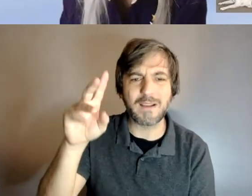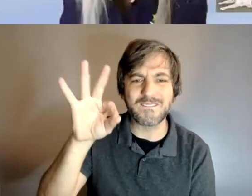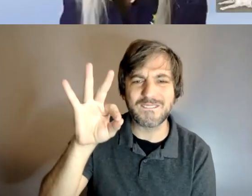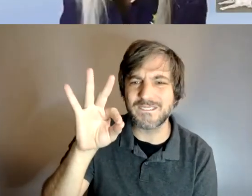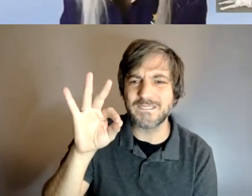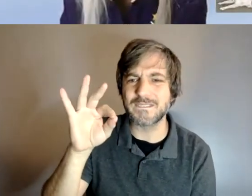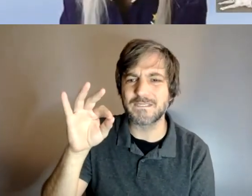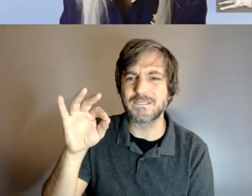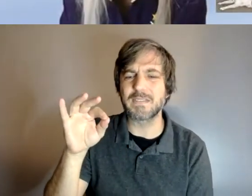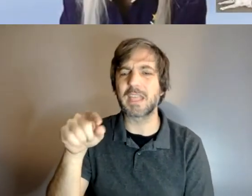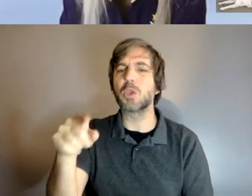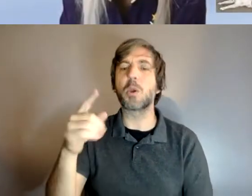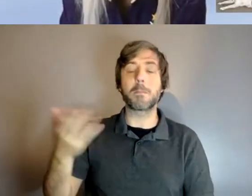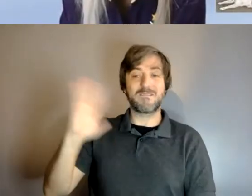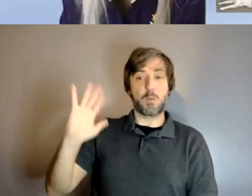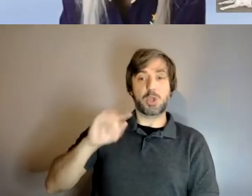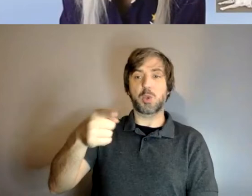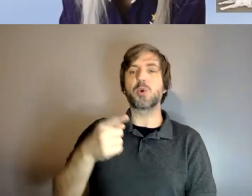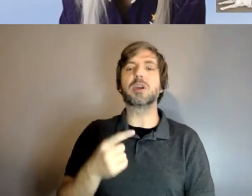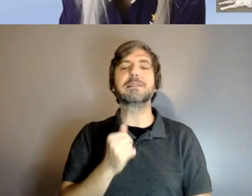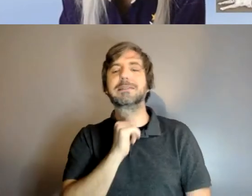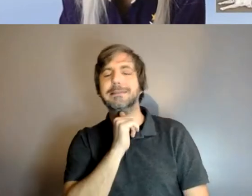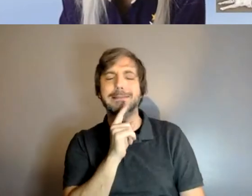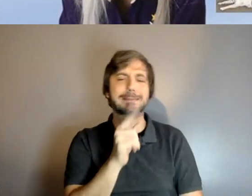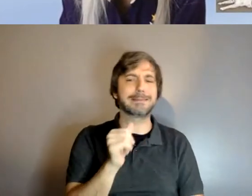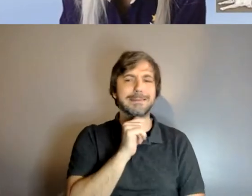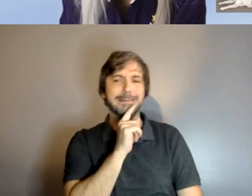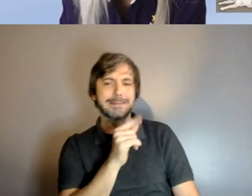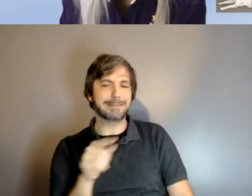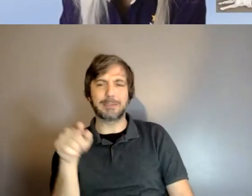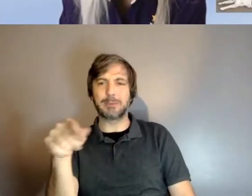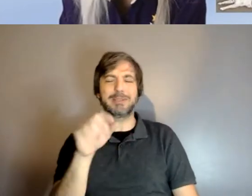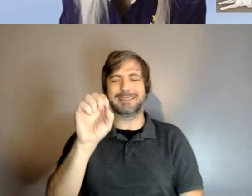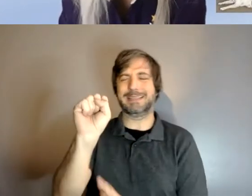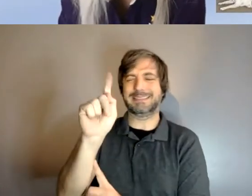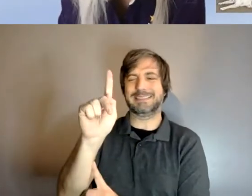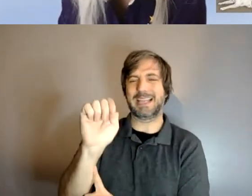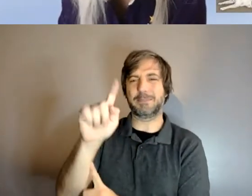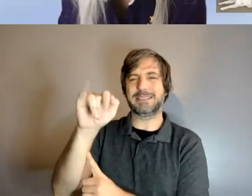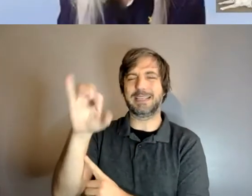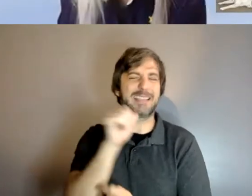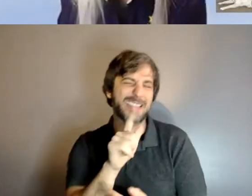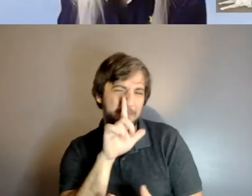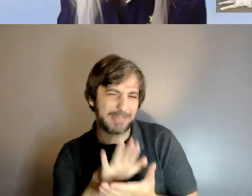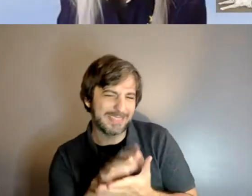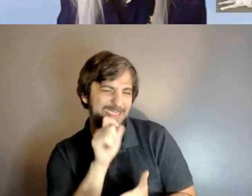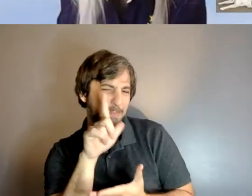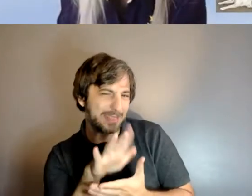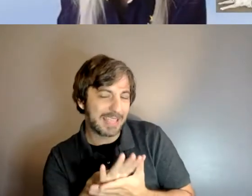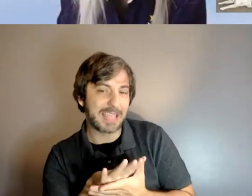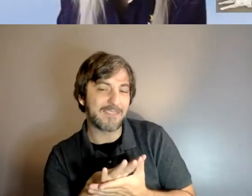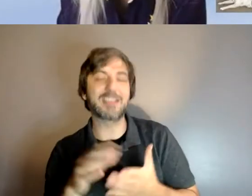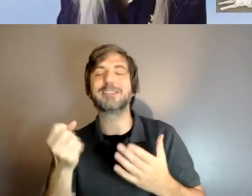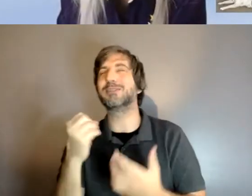a skeptic um about it i i was so glad to read exactly the process that you took that you just